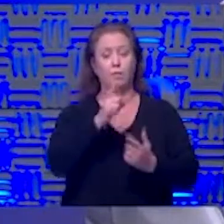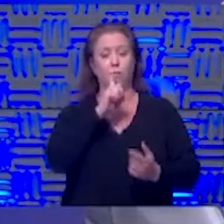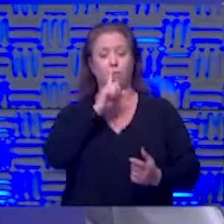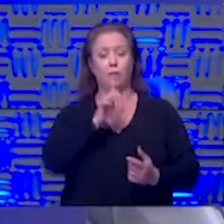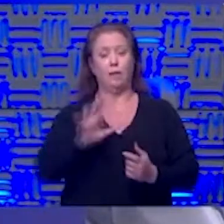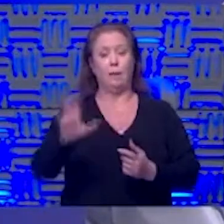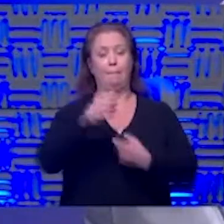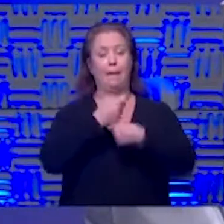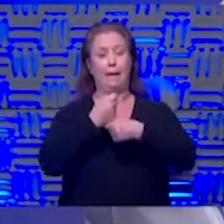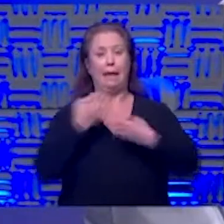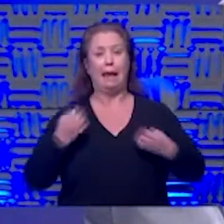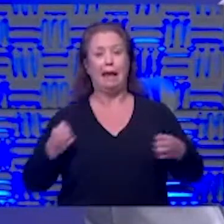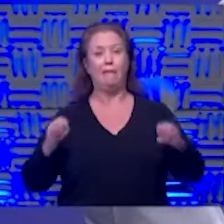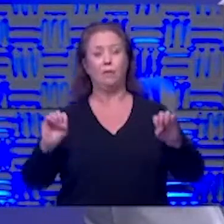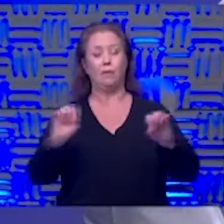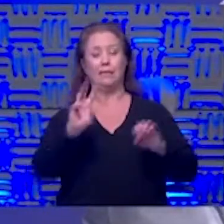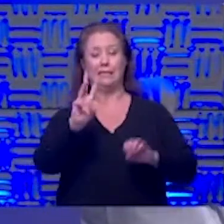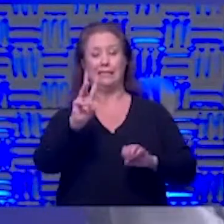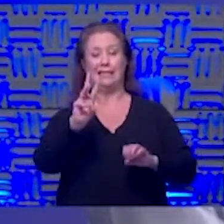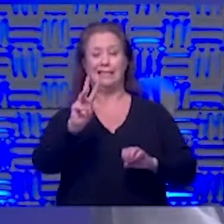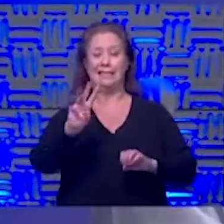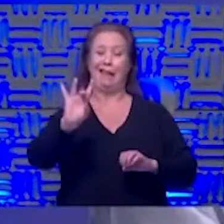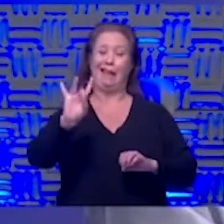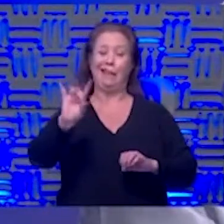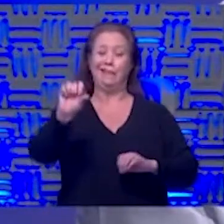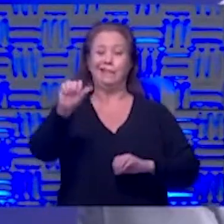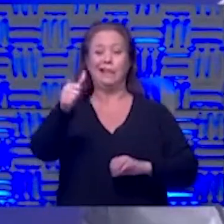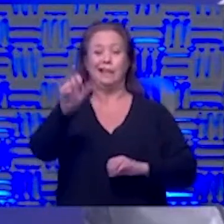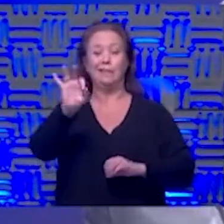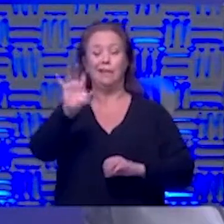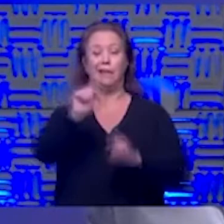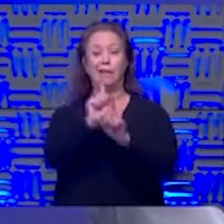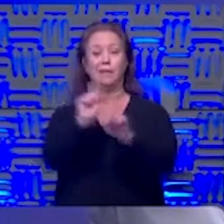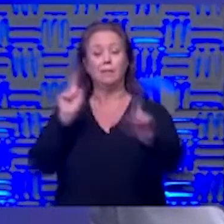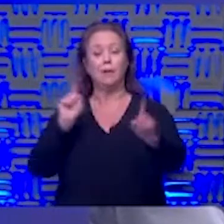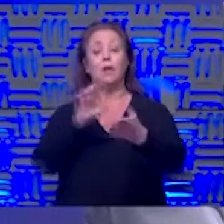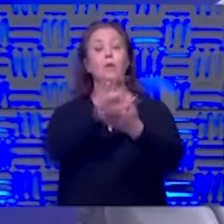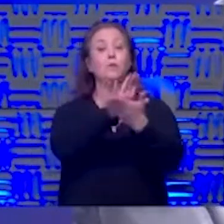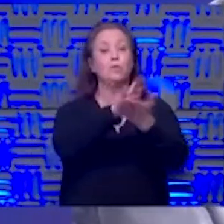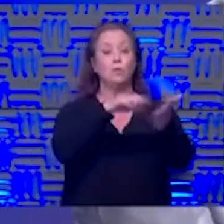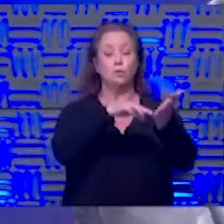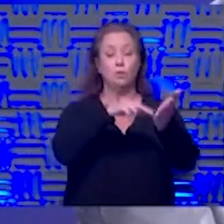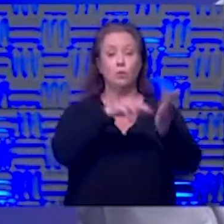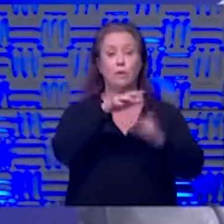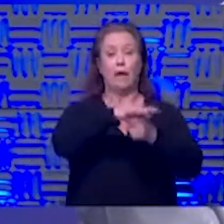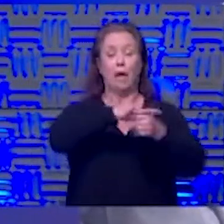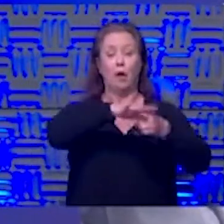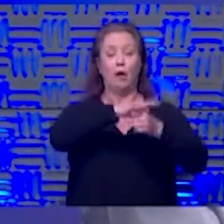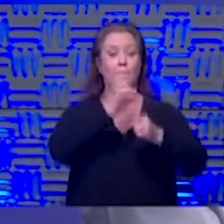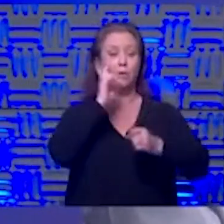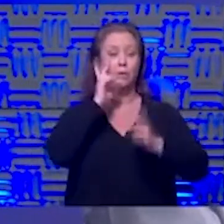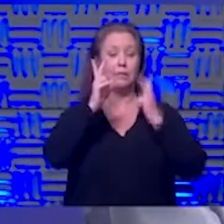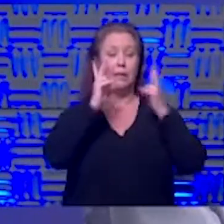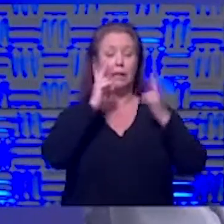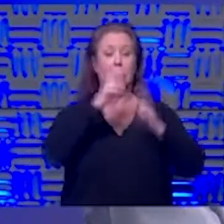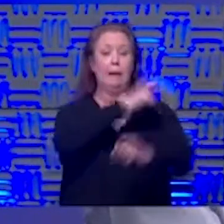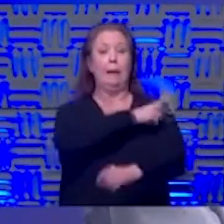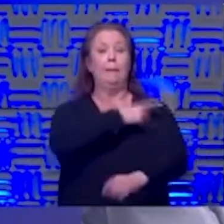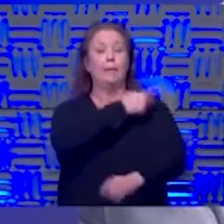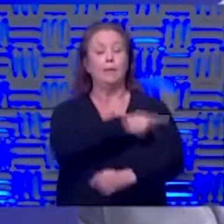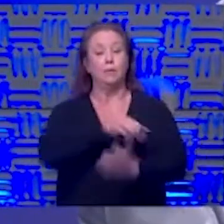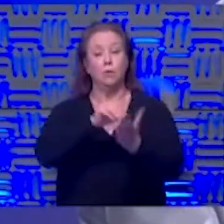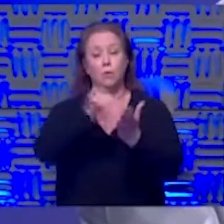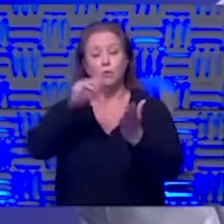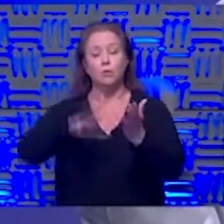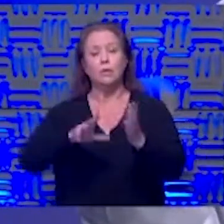make an effort to maintain six eight ten feet apart in the school nurses area if you if you're seeing a patient or a